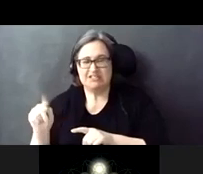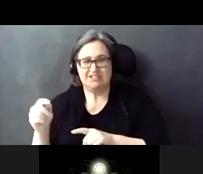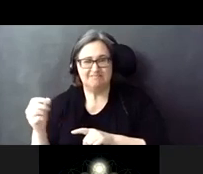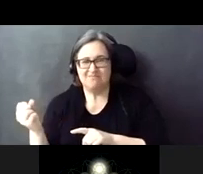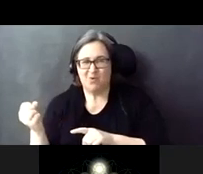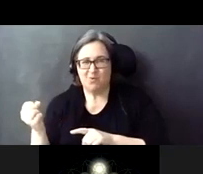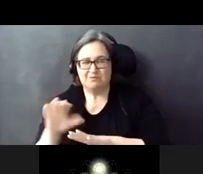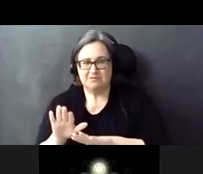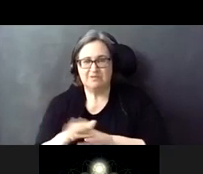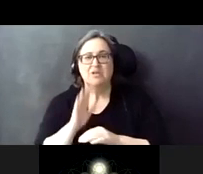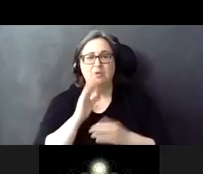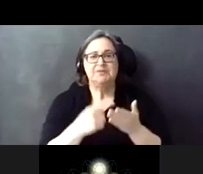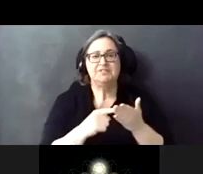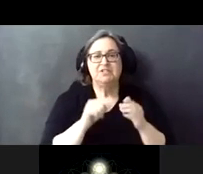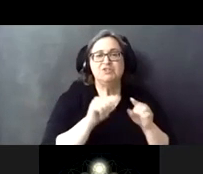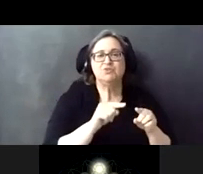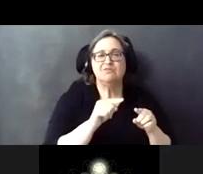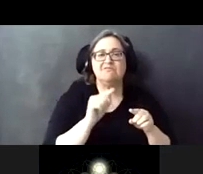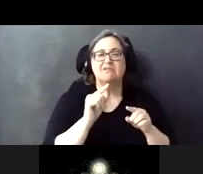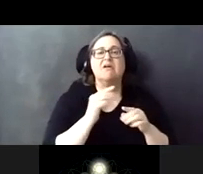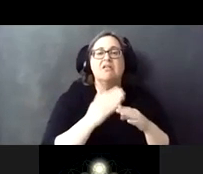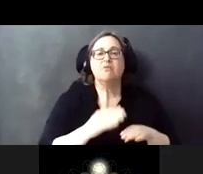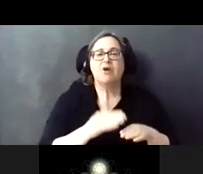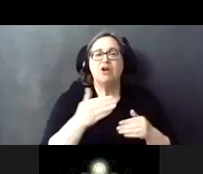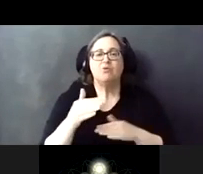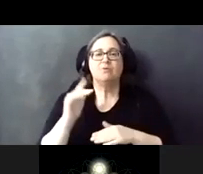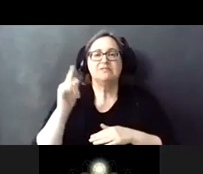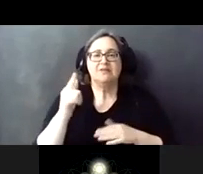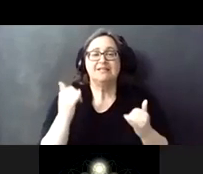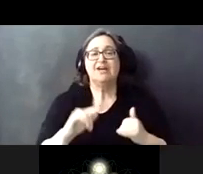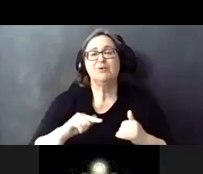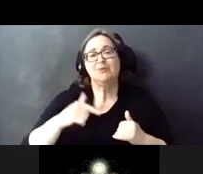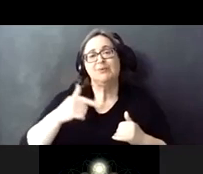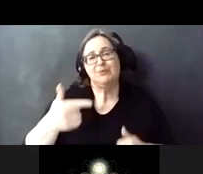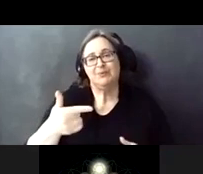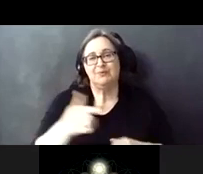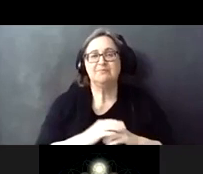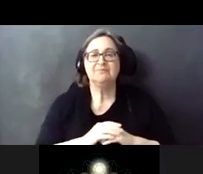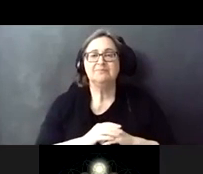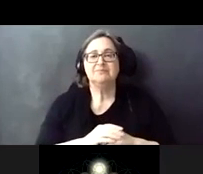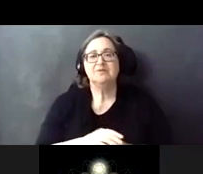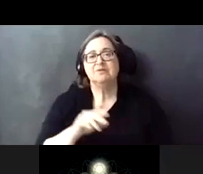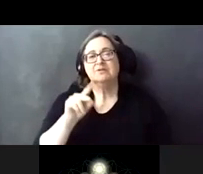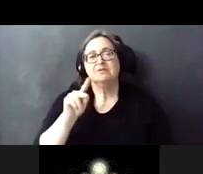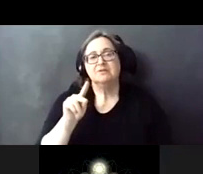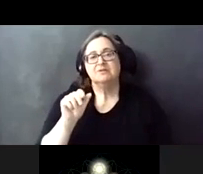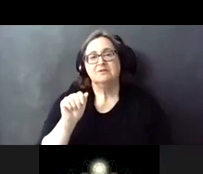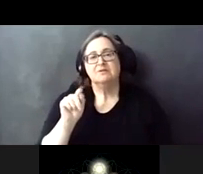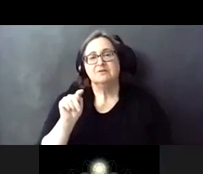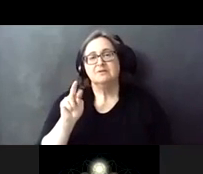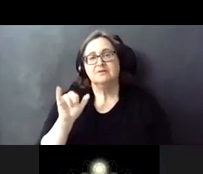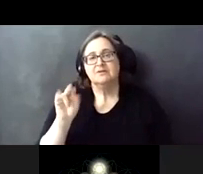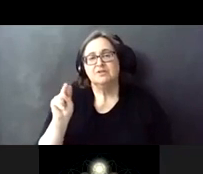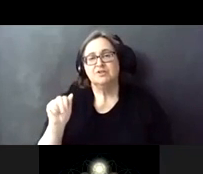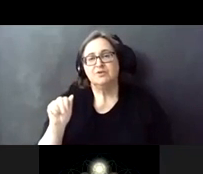we'll we'll address them in the breakout room. So with that, I'm going to turn it over to Katrina Denny. She is an